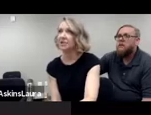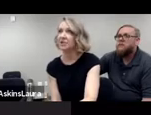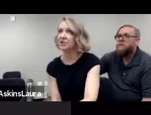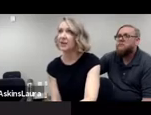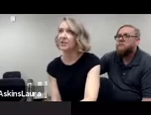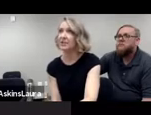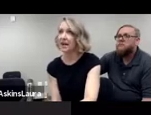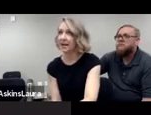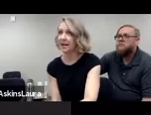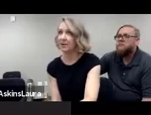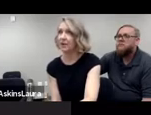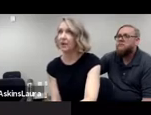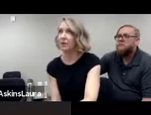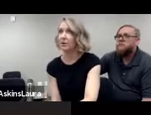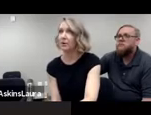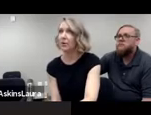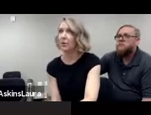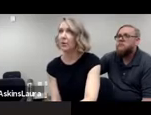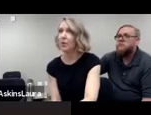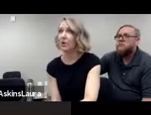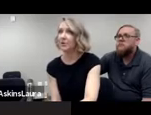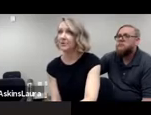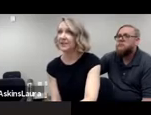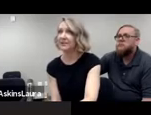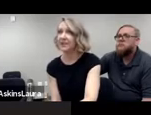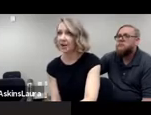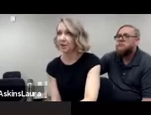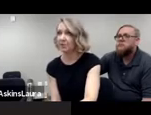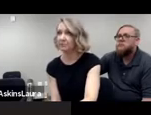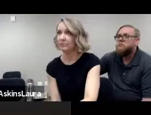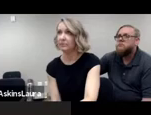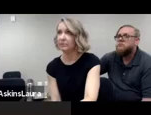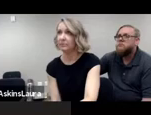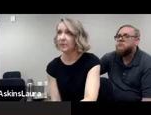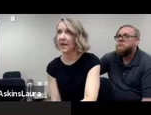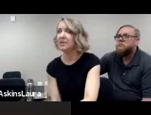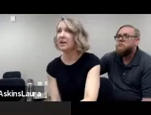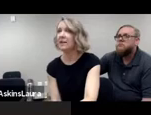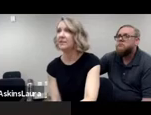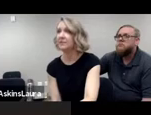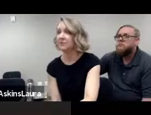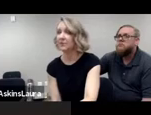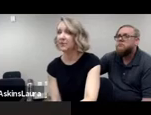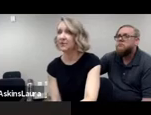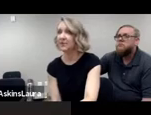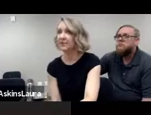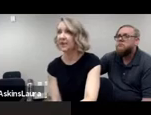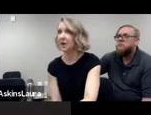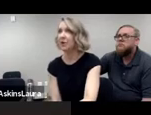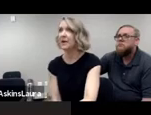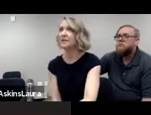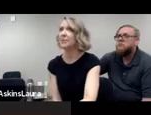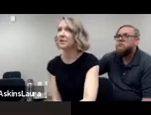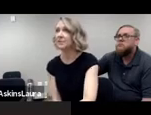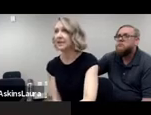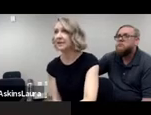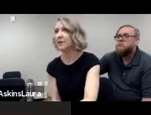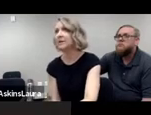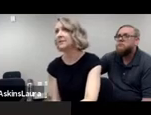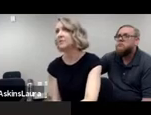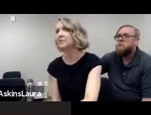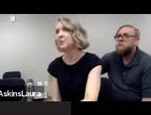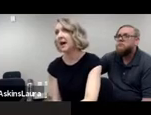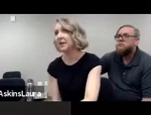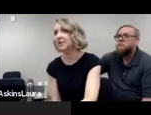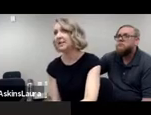In addition to someone signing or using a video. And if you're using a video, it's important to